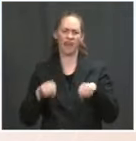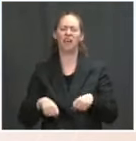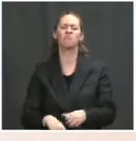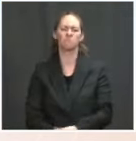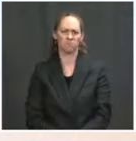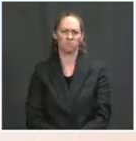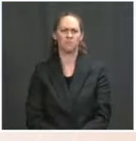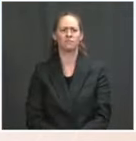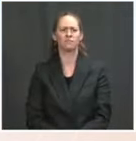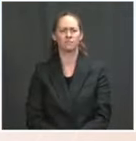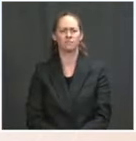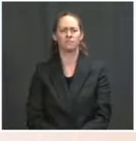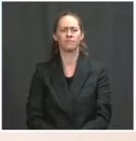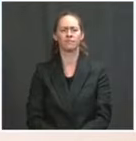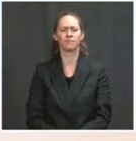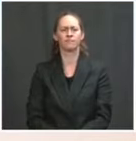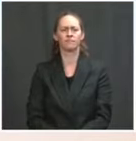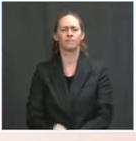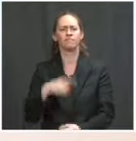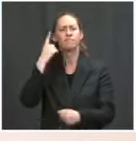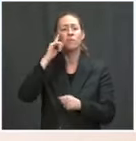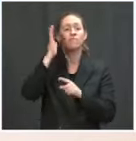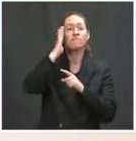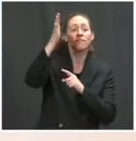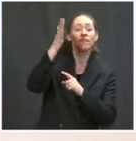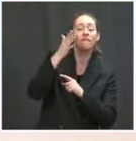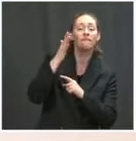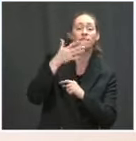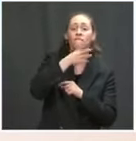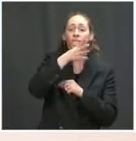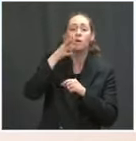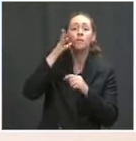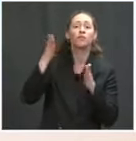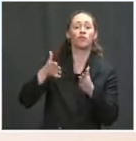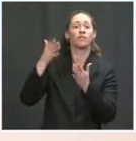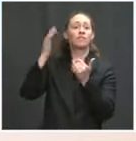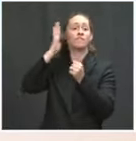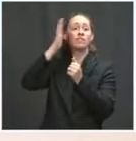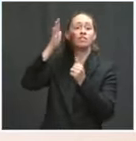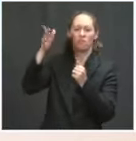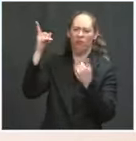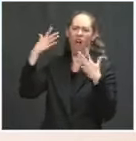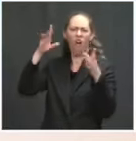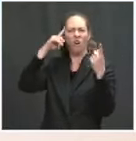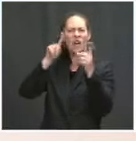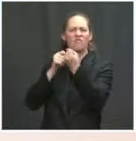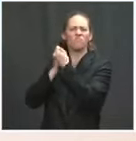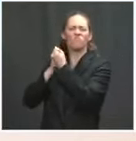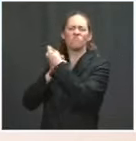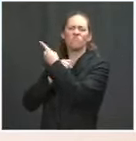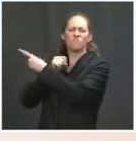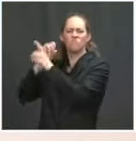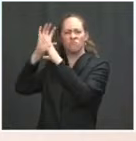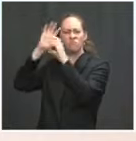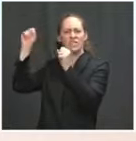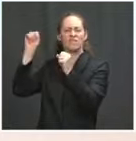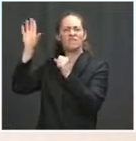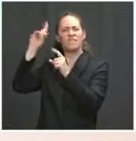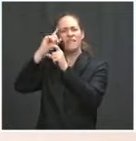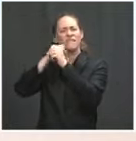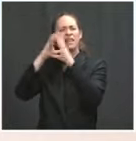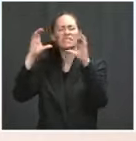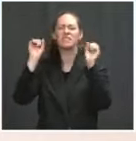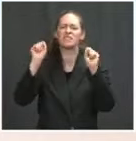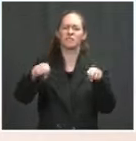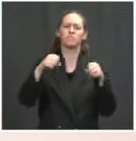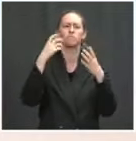think they are in agreement with President Biden when he says the net goal here is net zero emissions by 2050. I think that's doable. And I think in doing